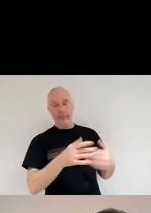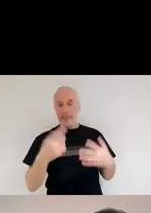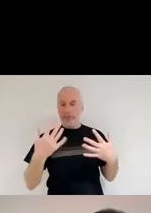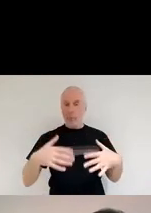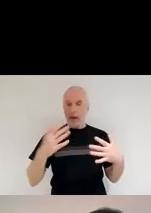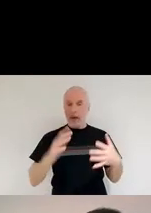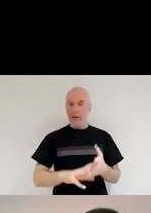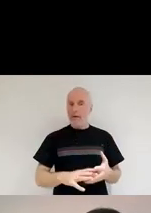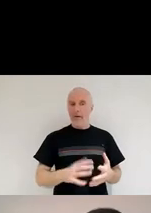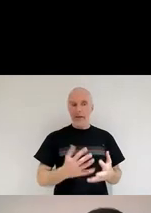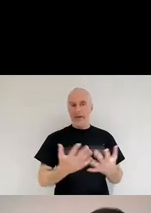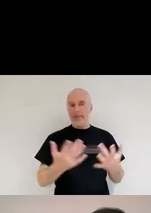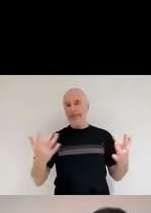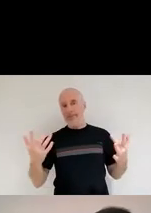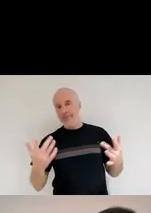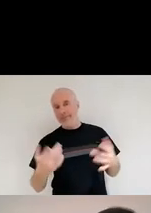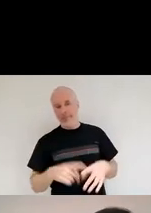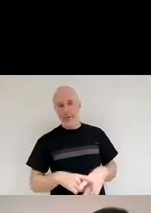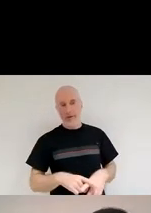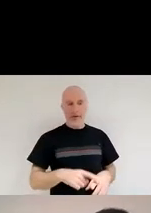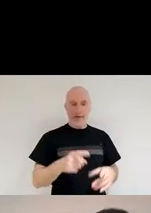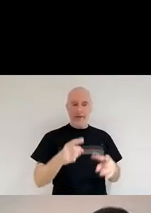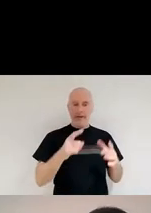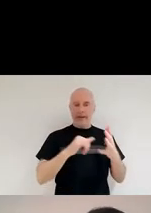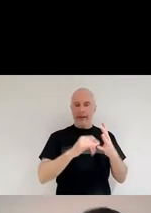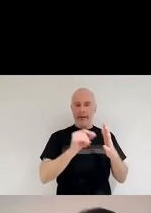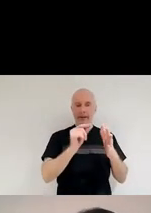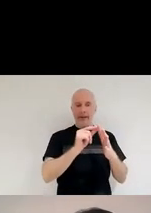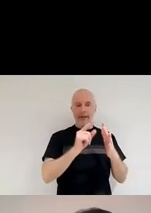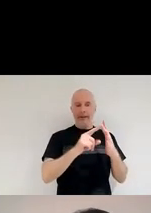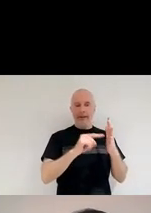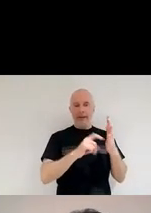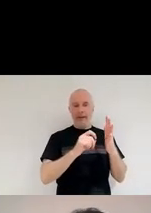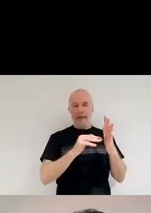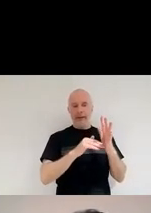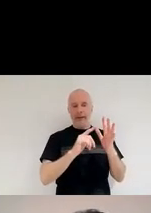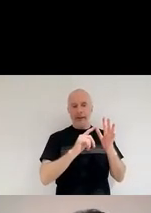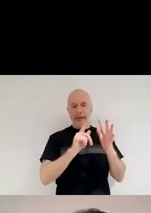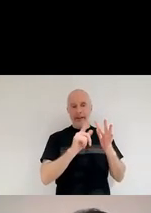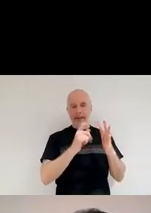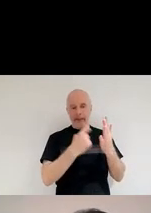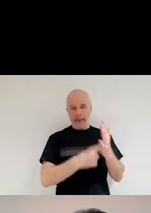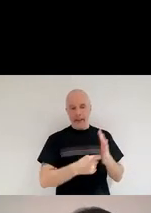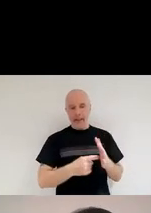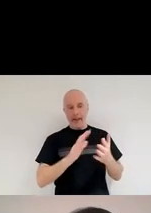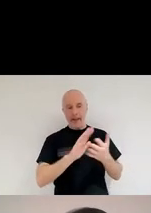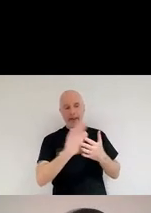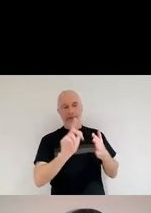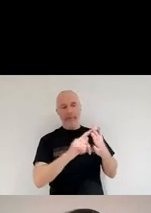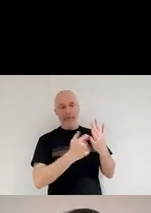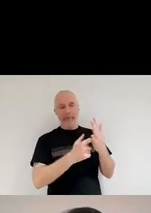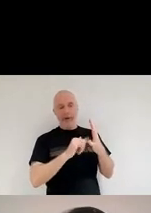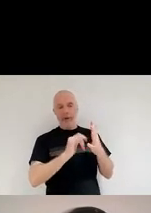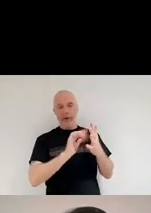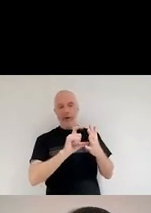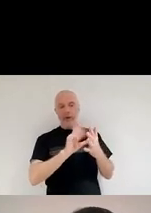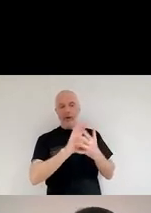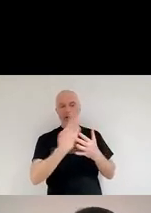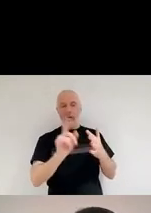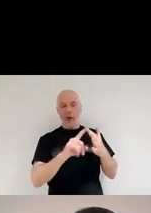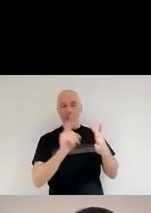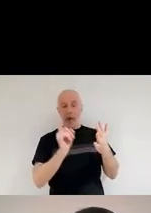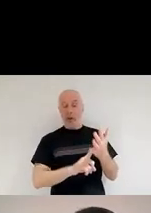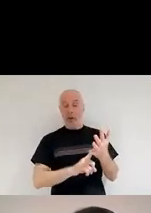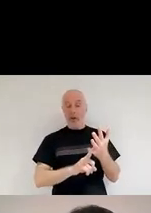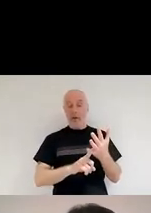telescopes, such as Spitzer and Herschel. And both Spitzer and Herschel were still in pretty good shape.